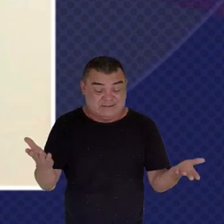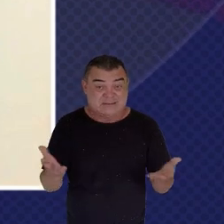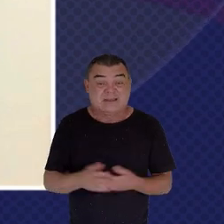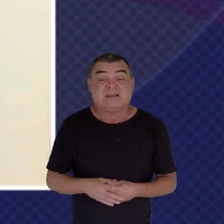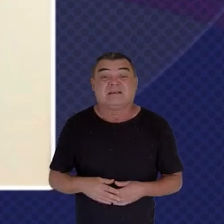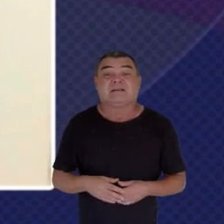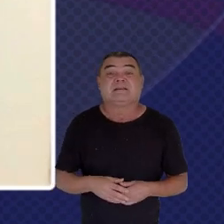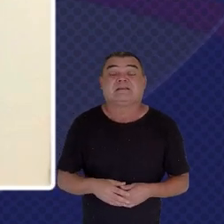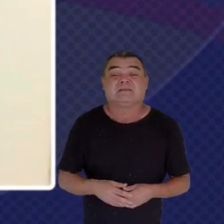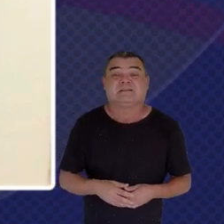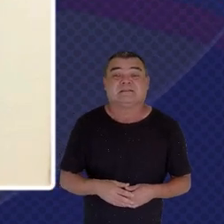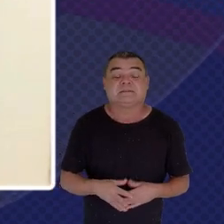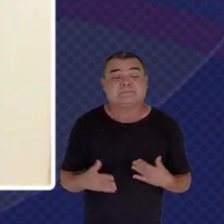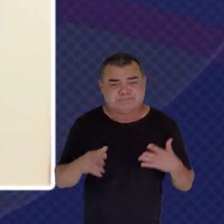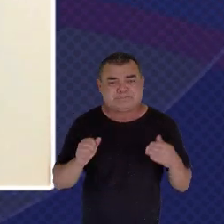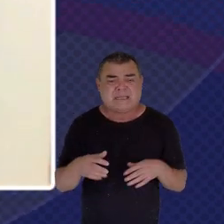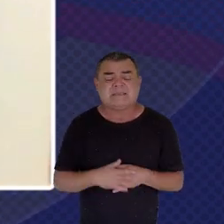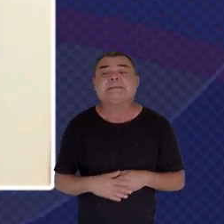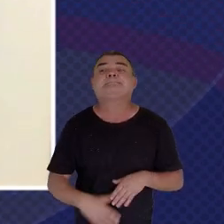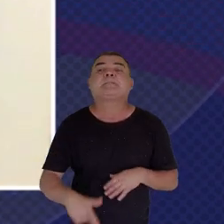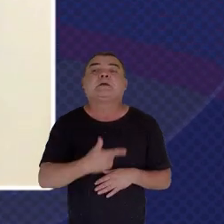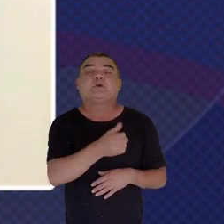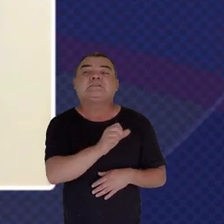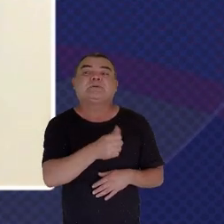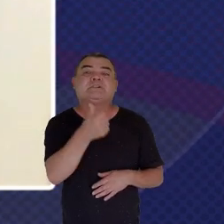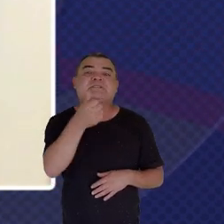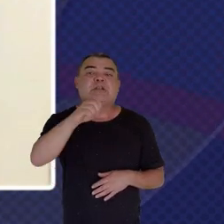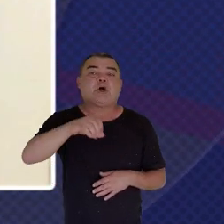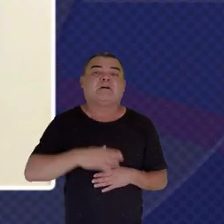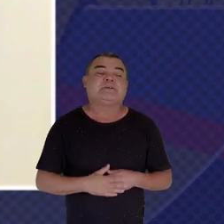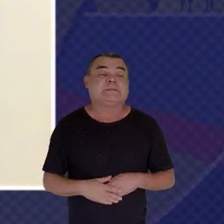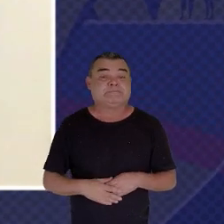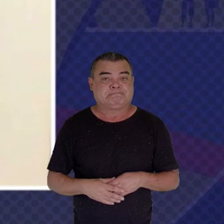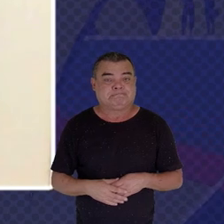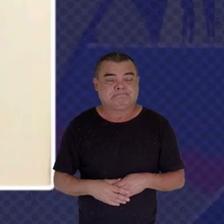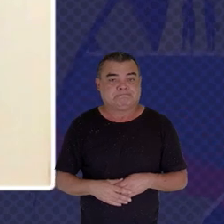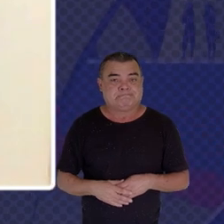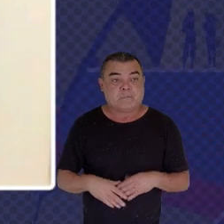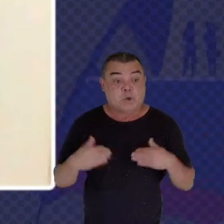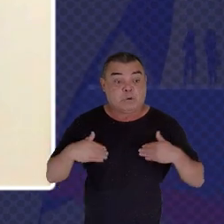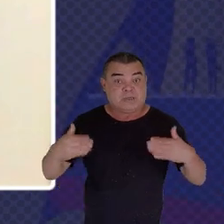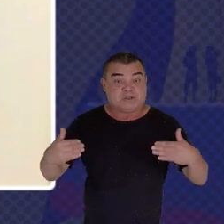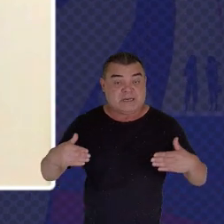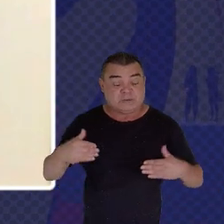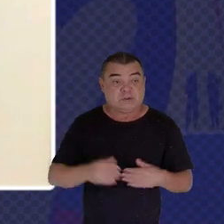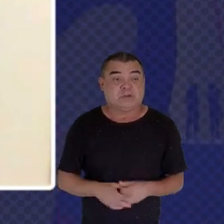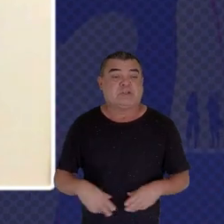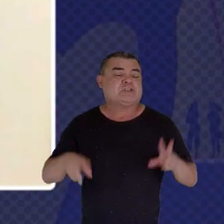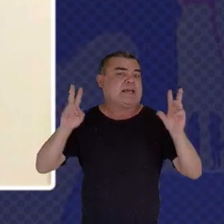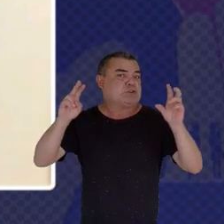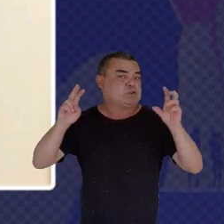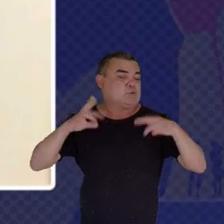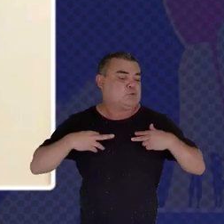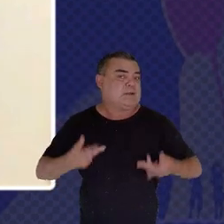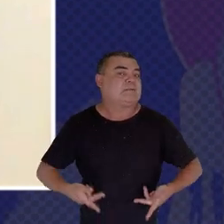2019 The Ministry Of Humanitarian Affairs Disaster Management And Social Development Was